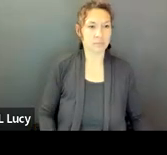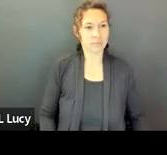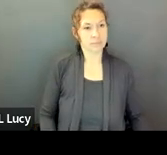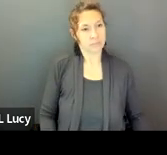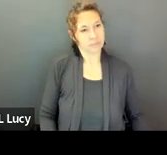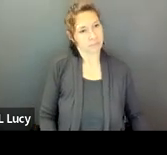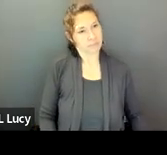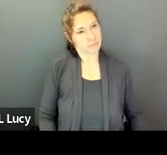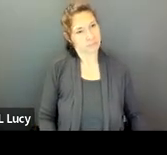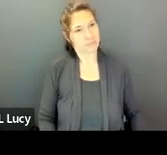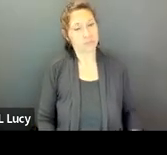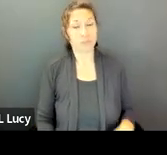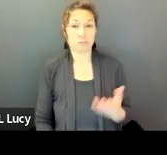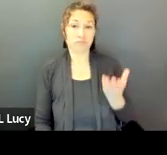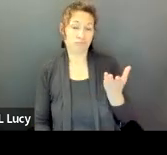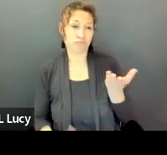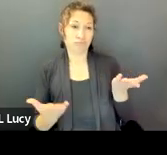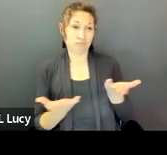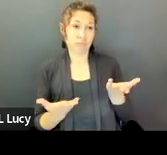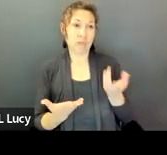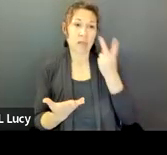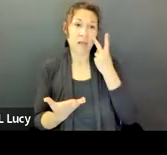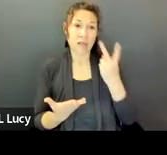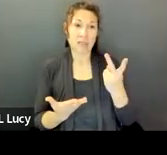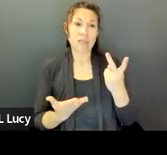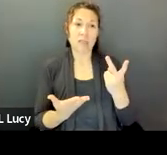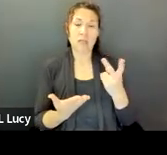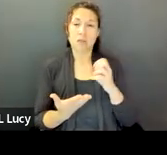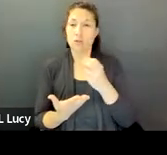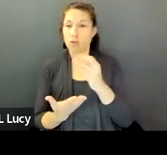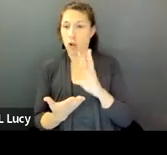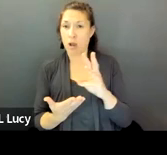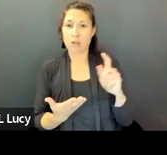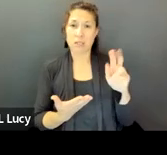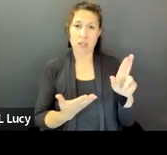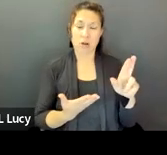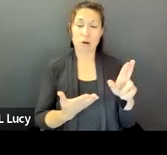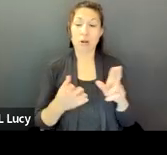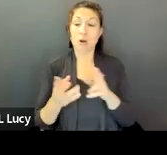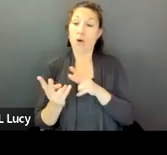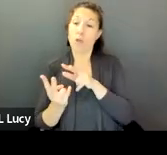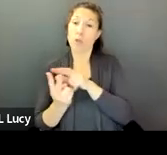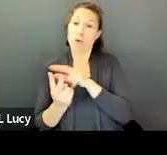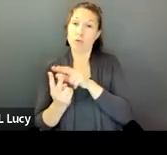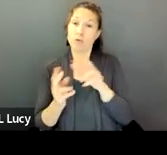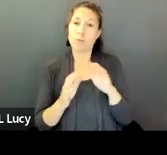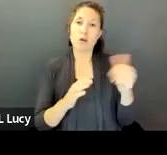Here you see the Shaw and Taylor compared to some of the other elementary schools in the area.